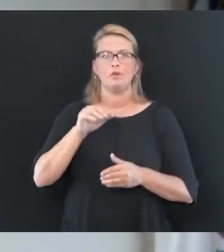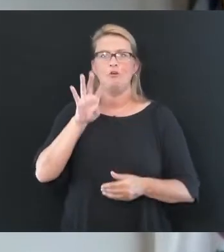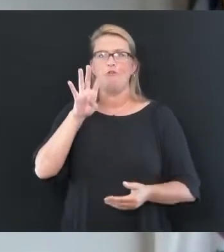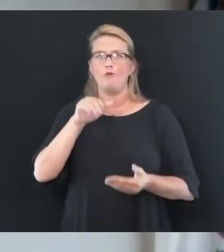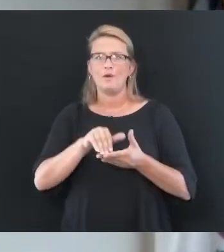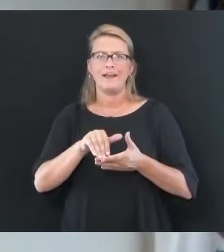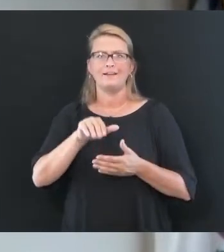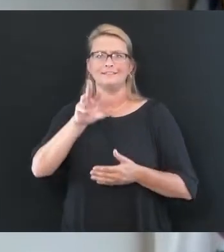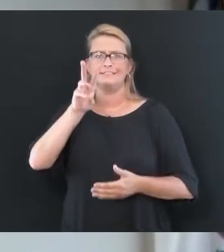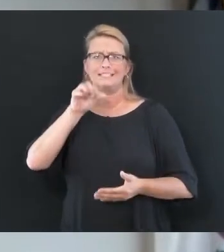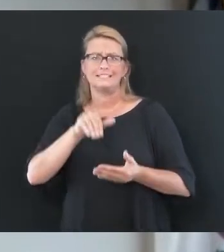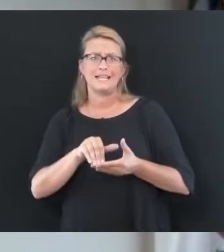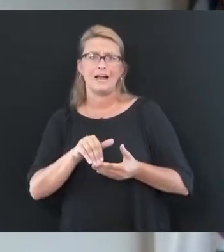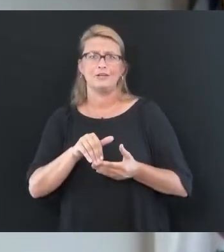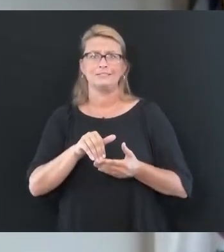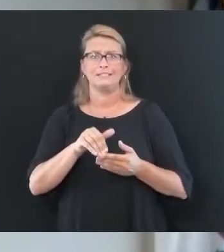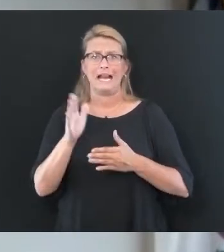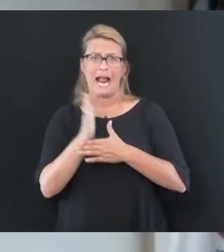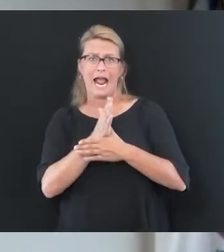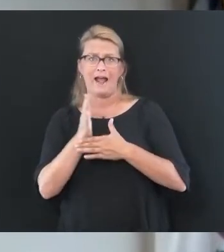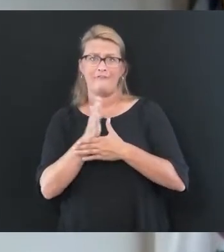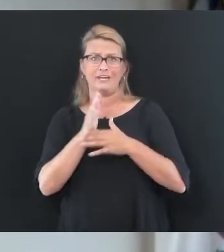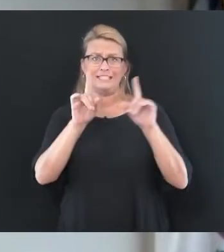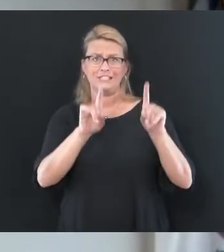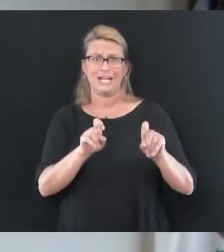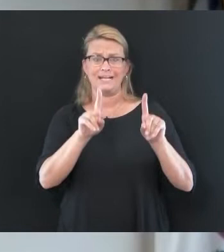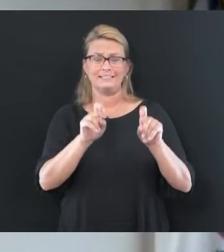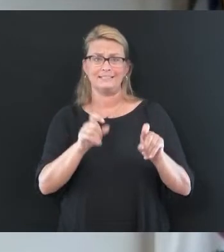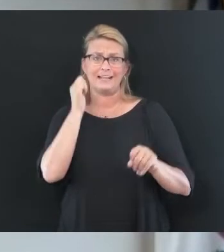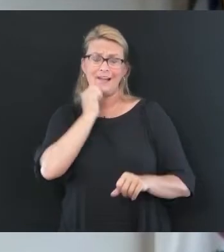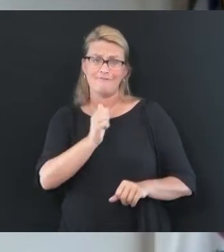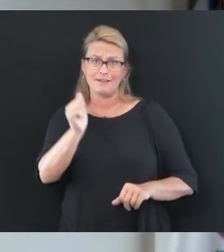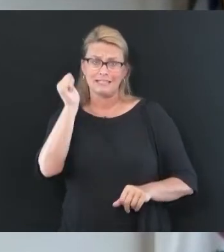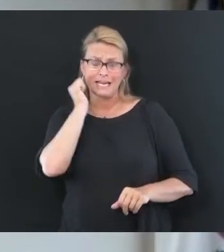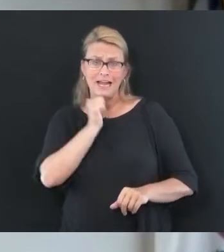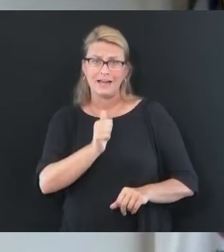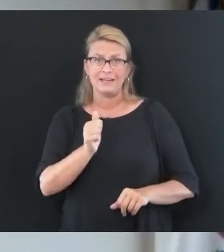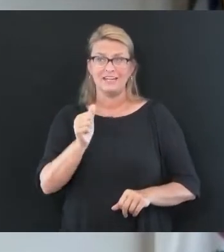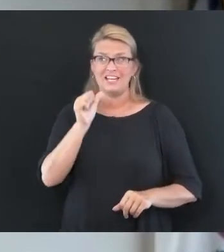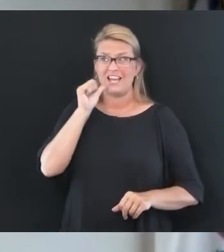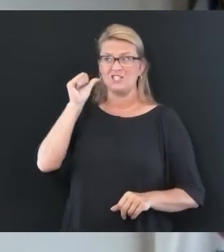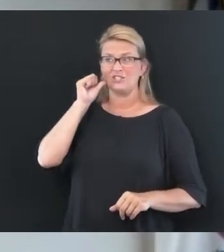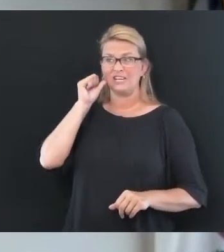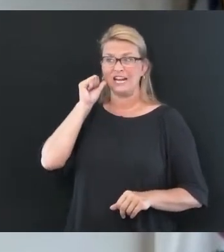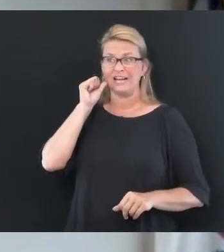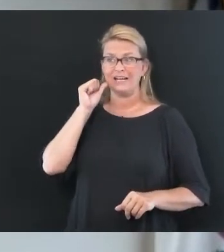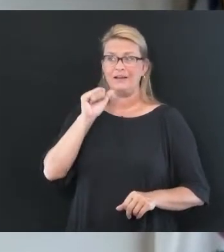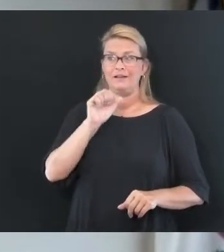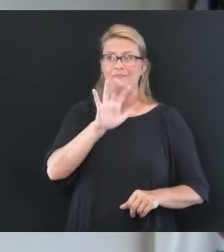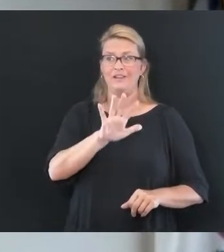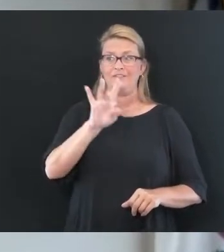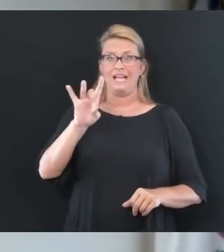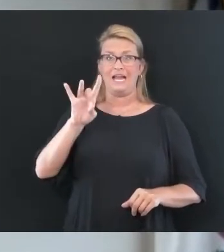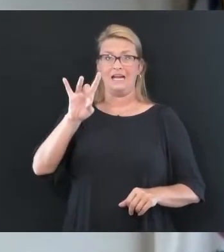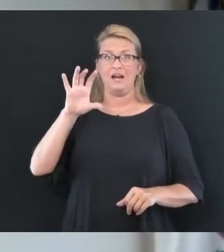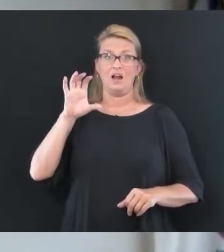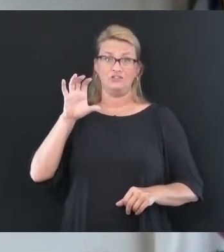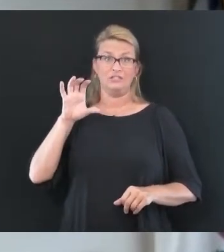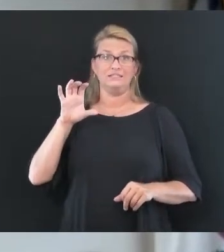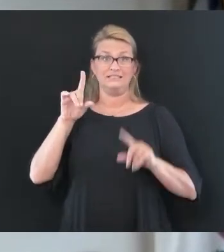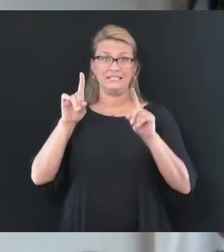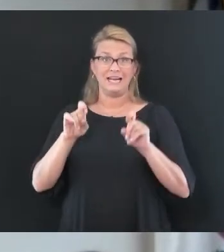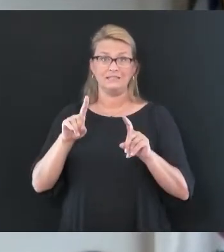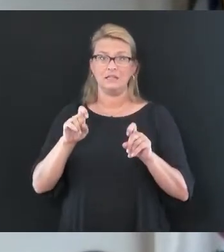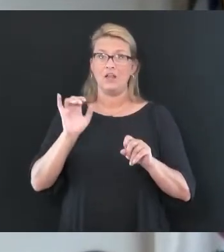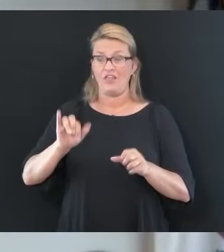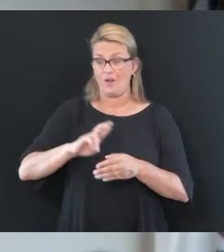6,000 tests on average a day. Yesterday, for example, was 5,820 tests. Those results come into